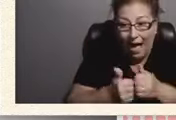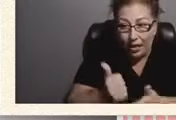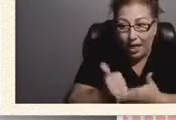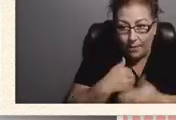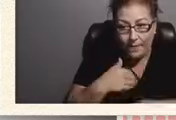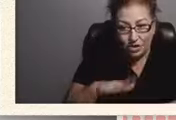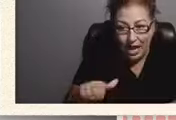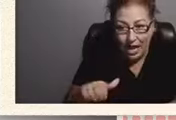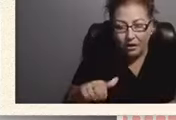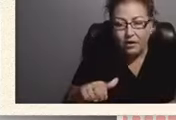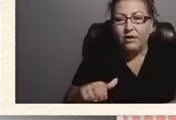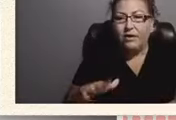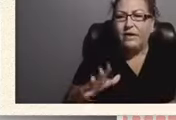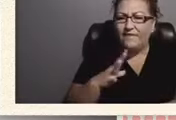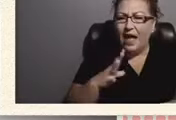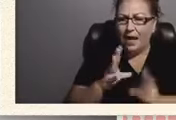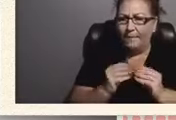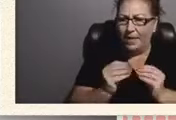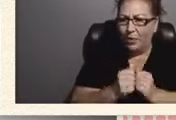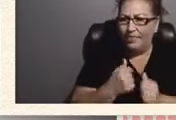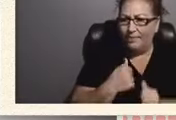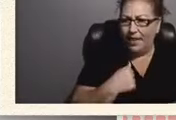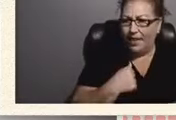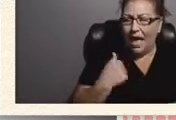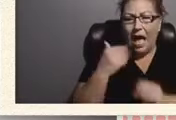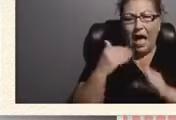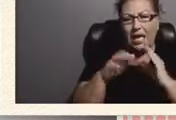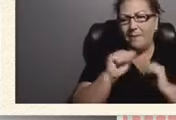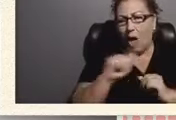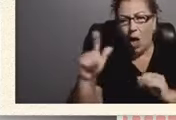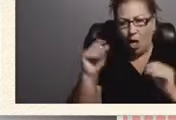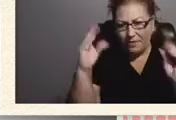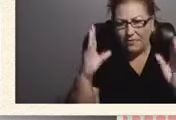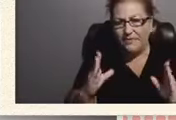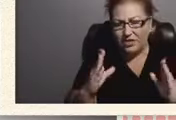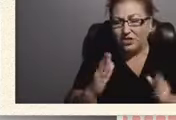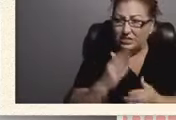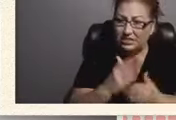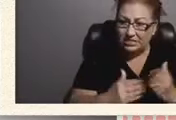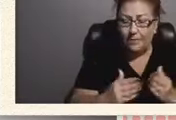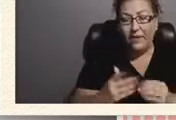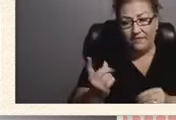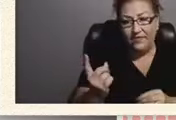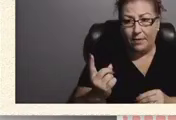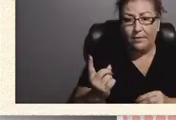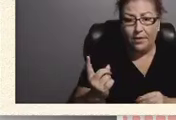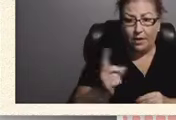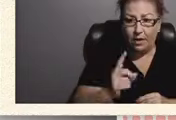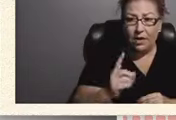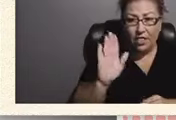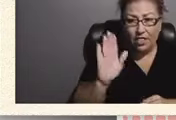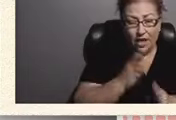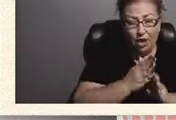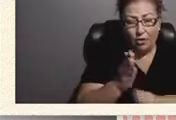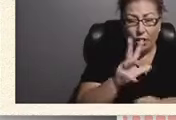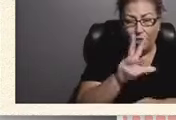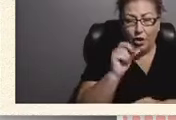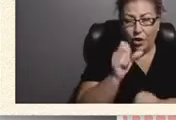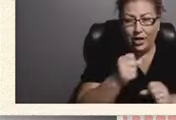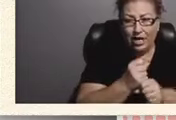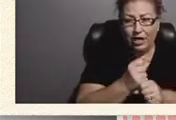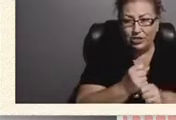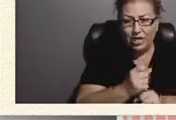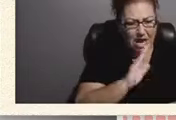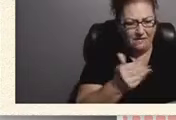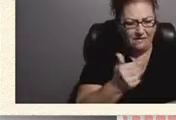meet with me. I email all the professors, some of them, they told me in a career of 30 years, I never have a mom here.